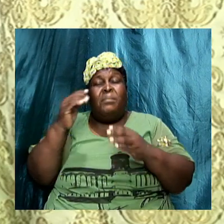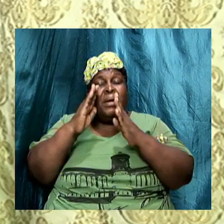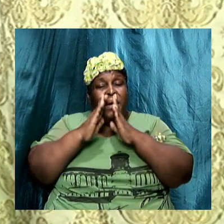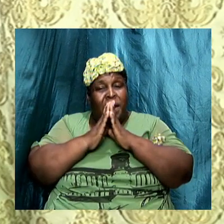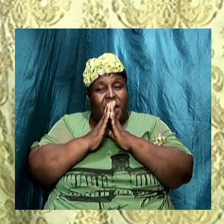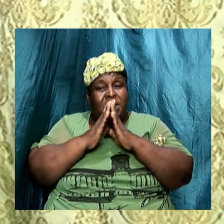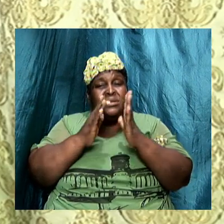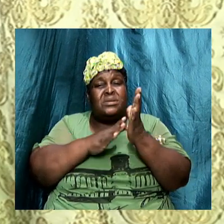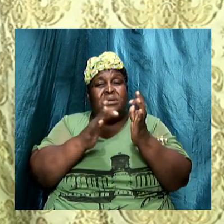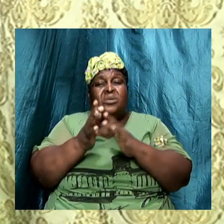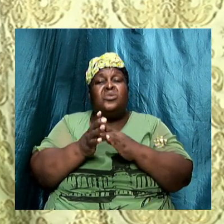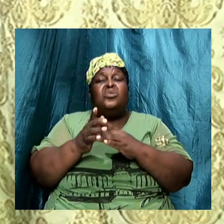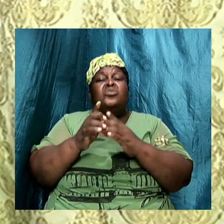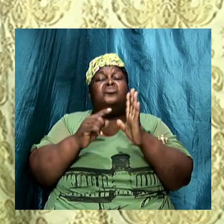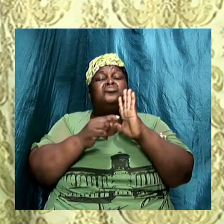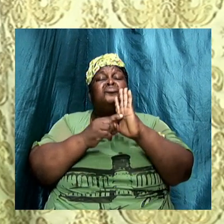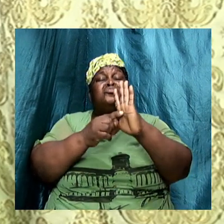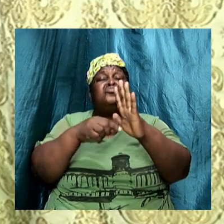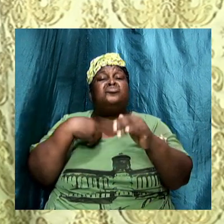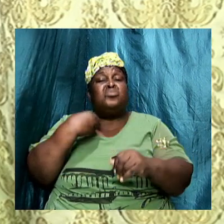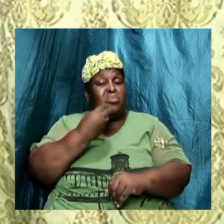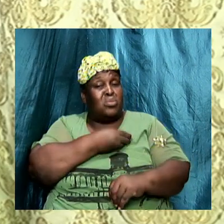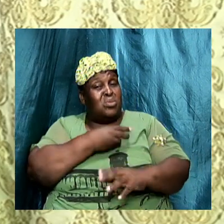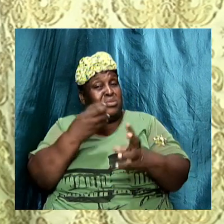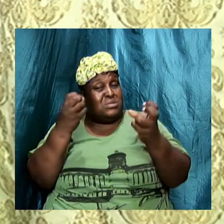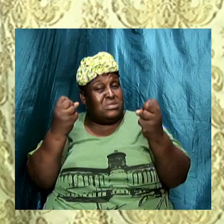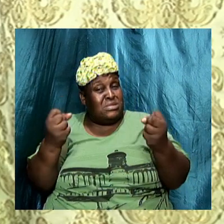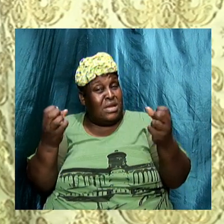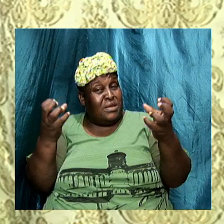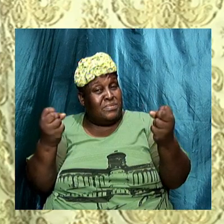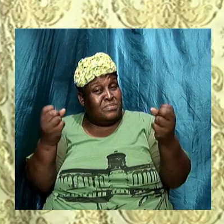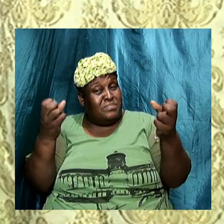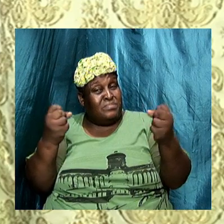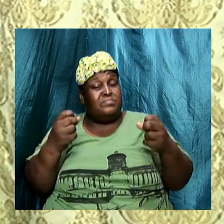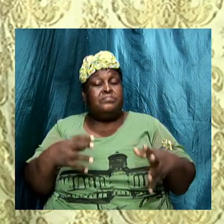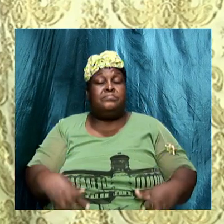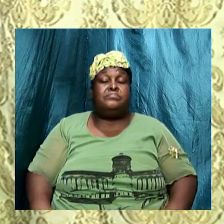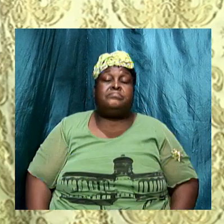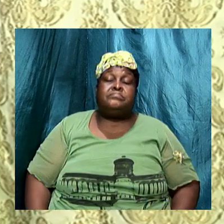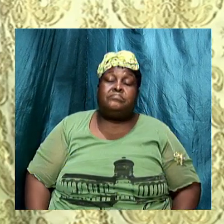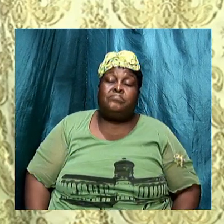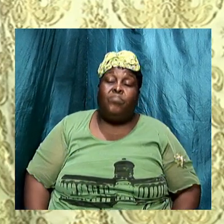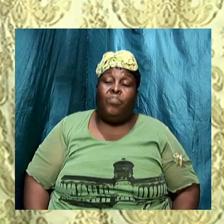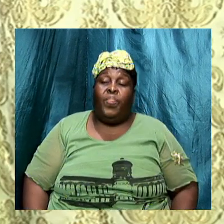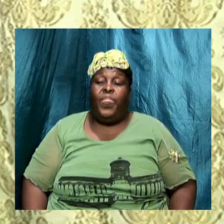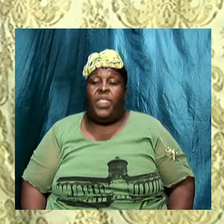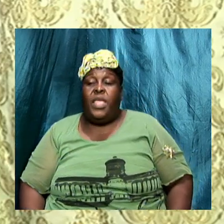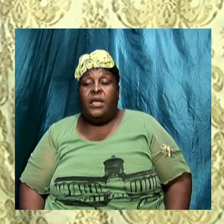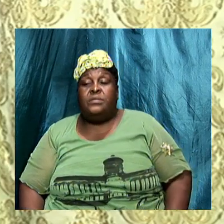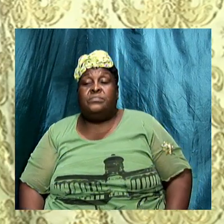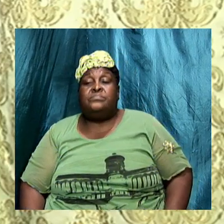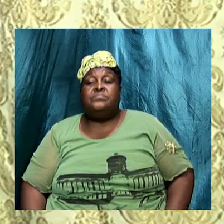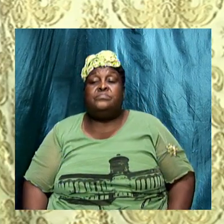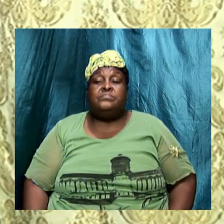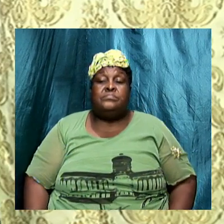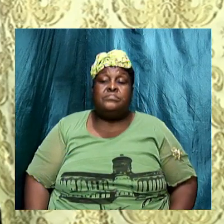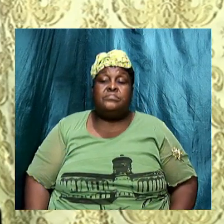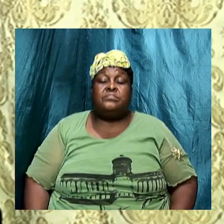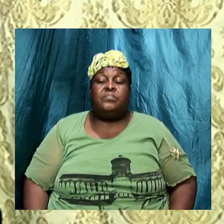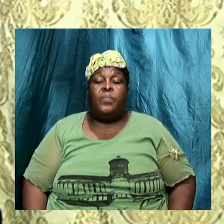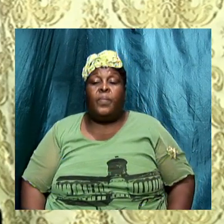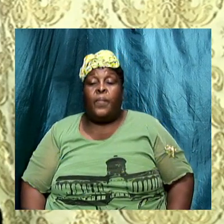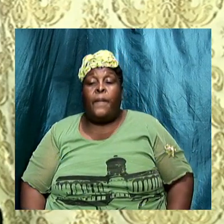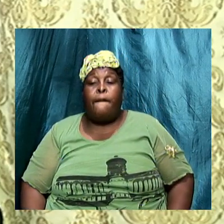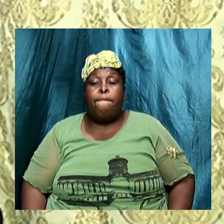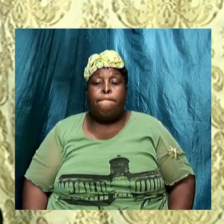us a sign listen to what Matthew chapter 16 verses 1 to 5 says